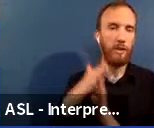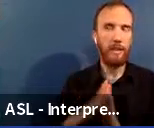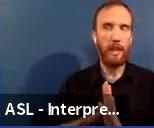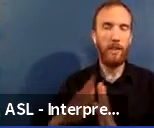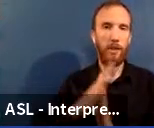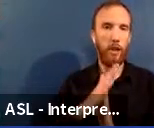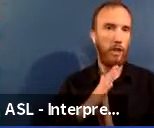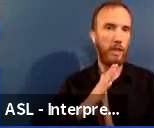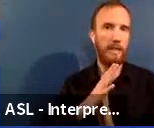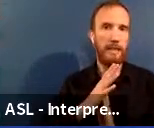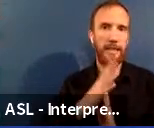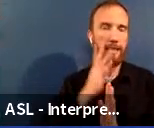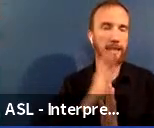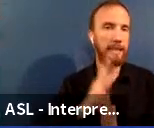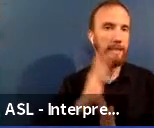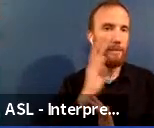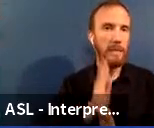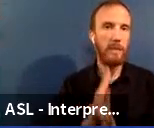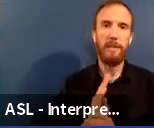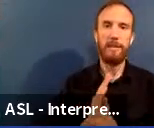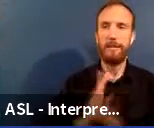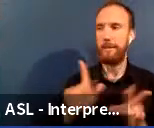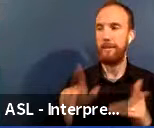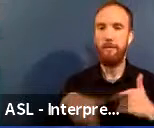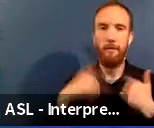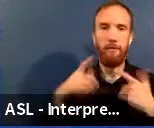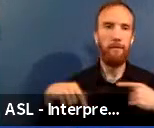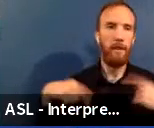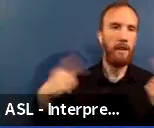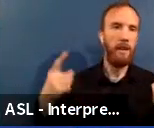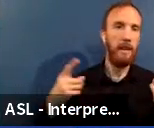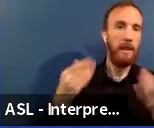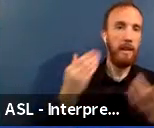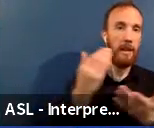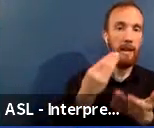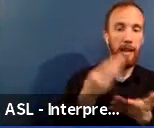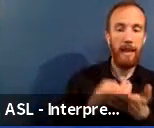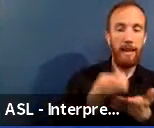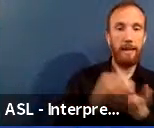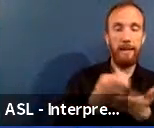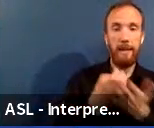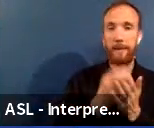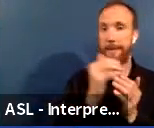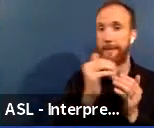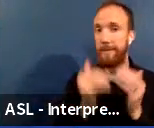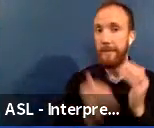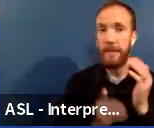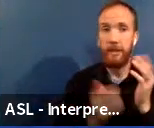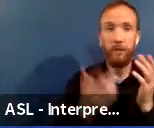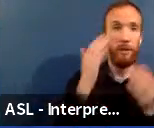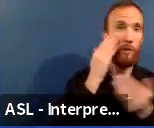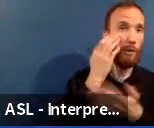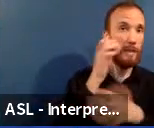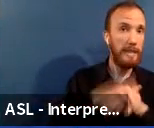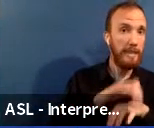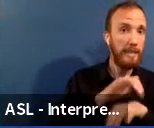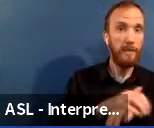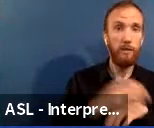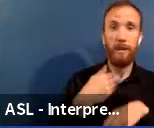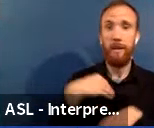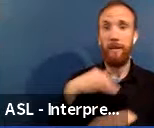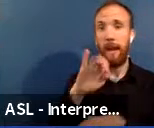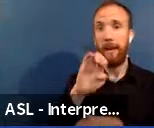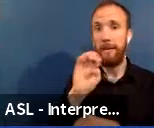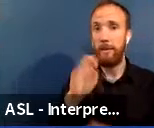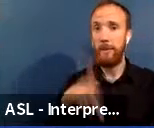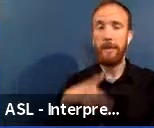they are in terms of economic disadvantage, learning English, whether or not they have an individualized education plan and